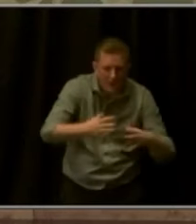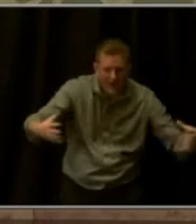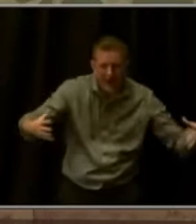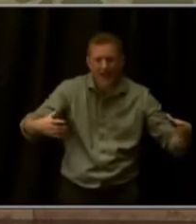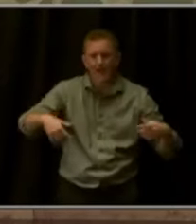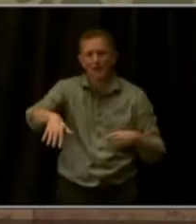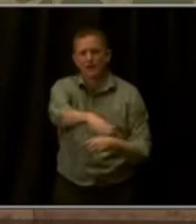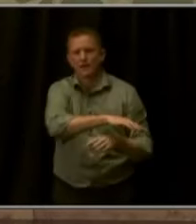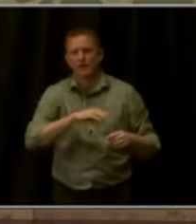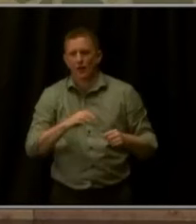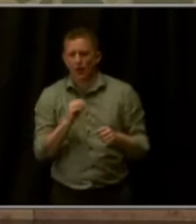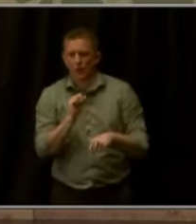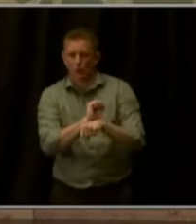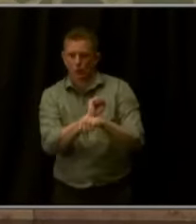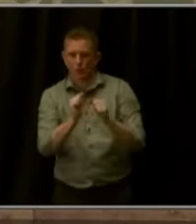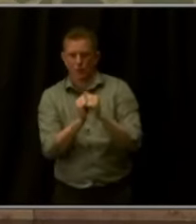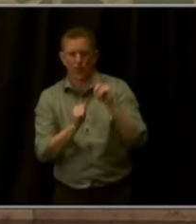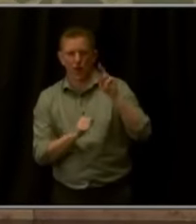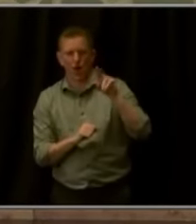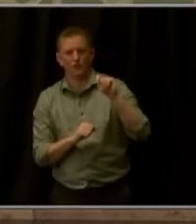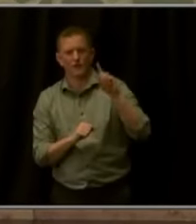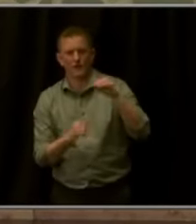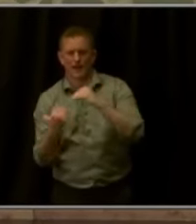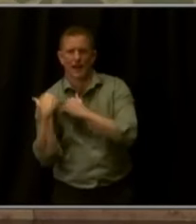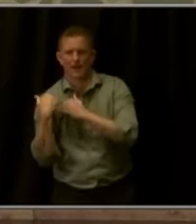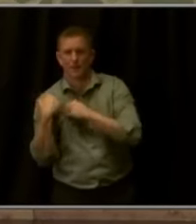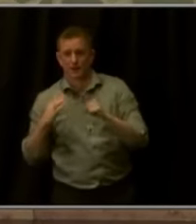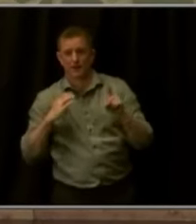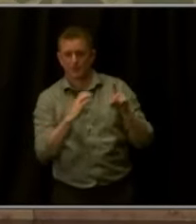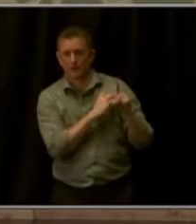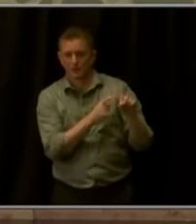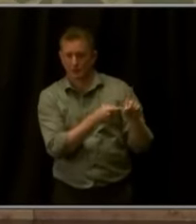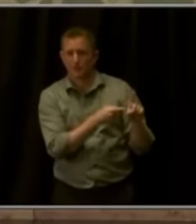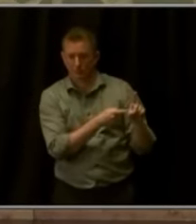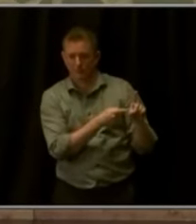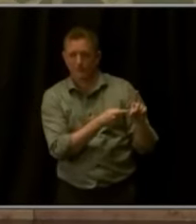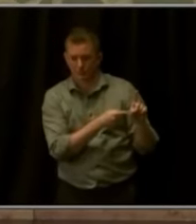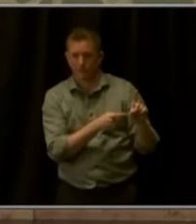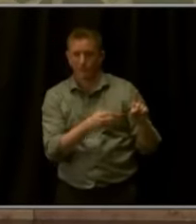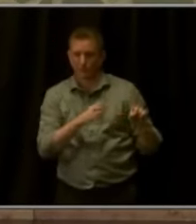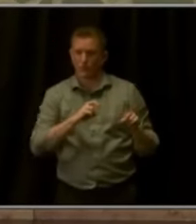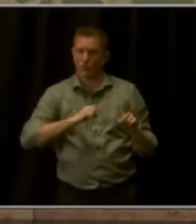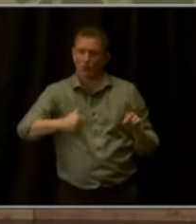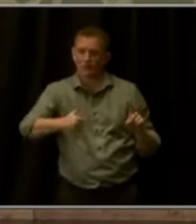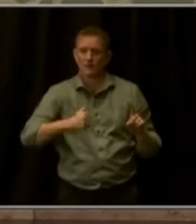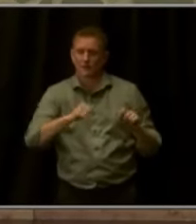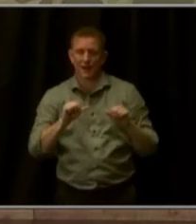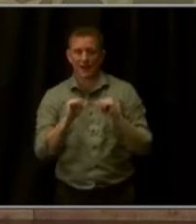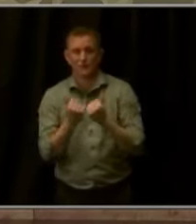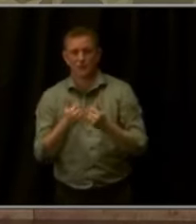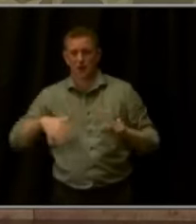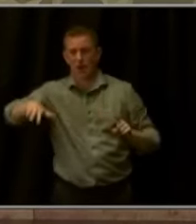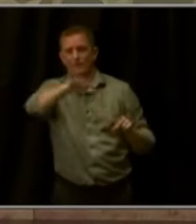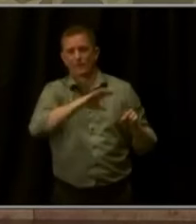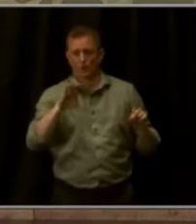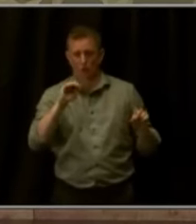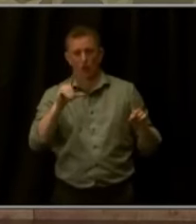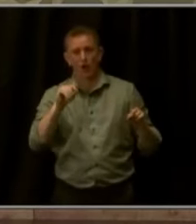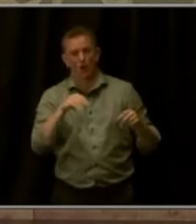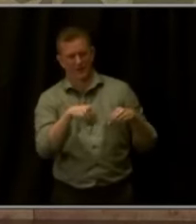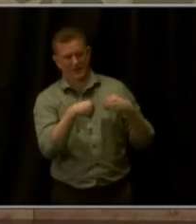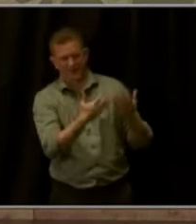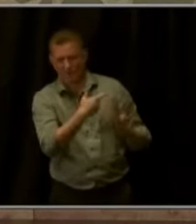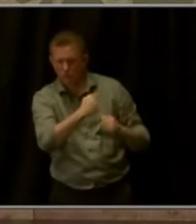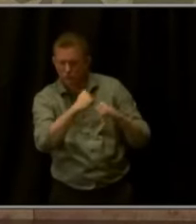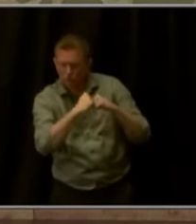Accountability Committee, and give RTD and transit agencies all over our state the tools and structure and financial